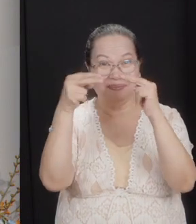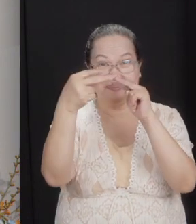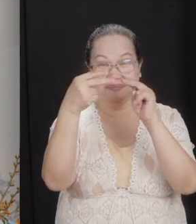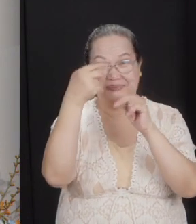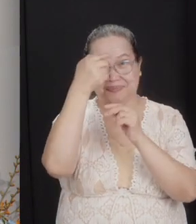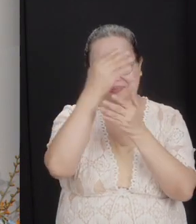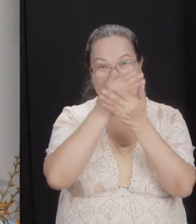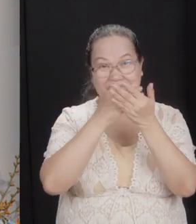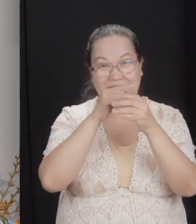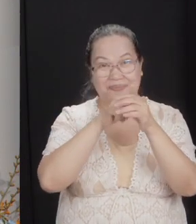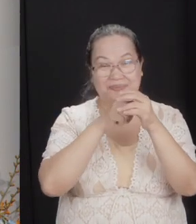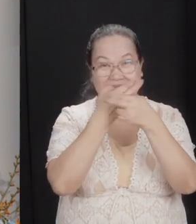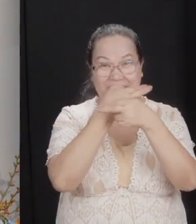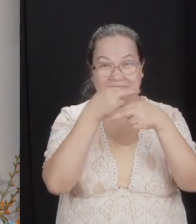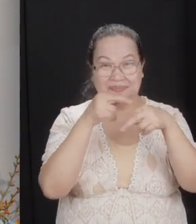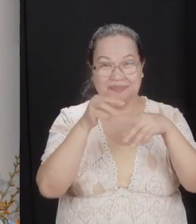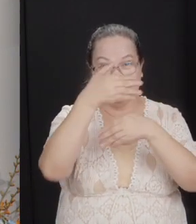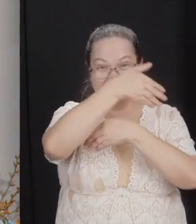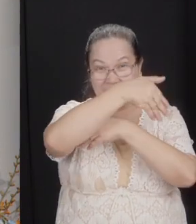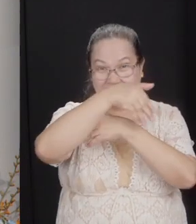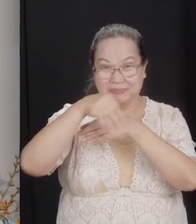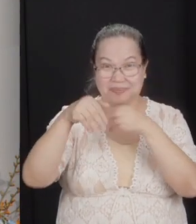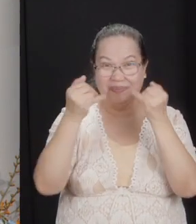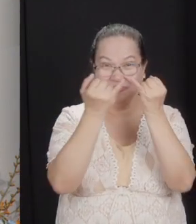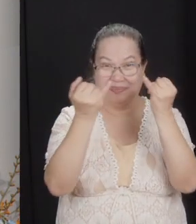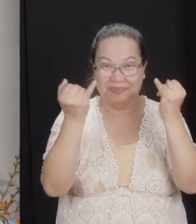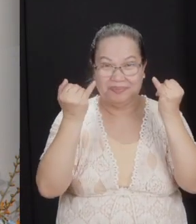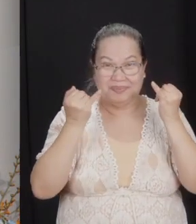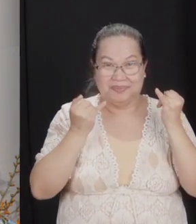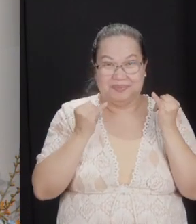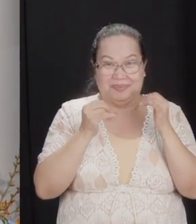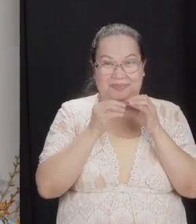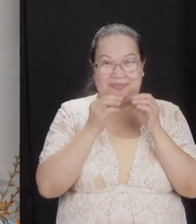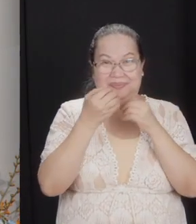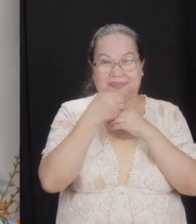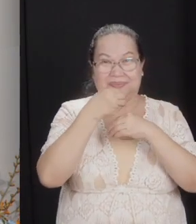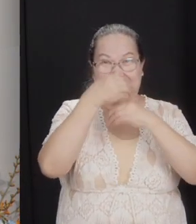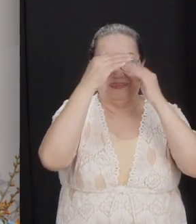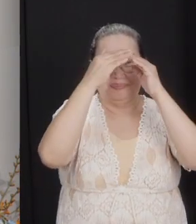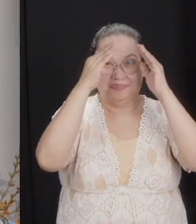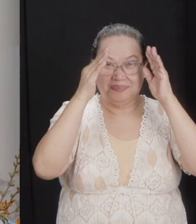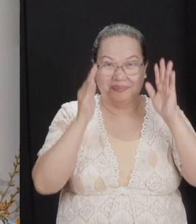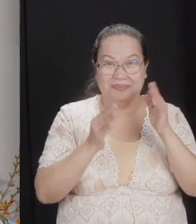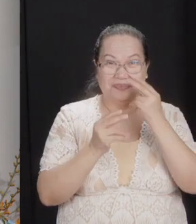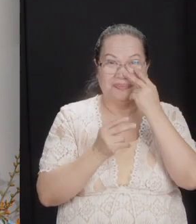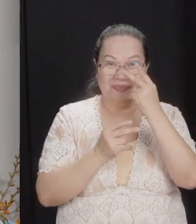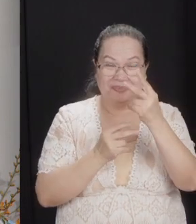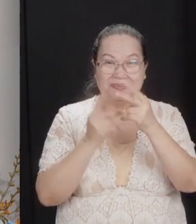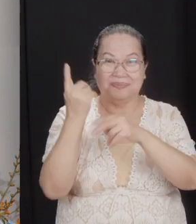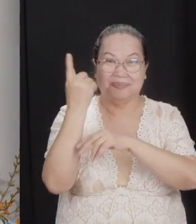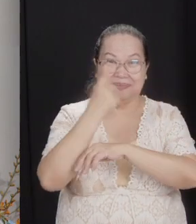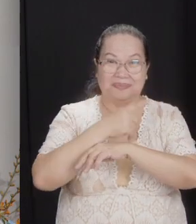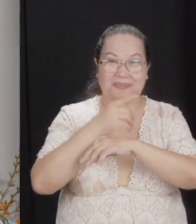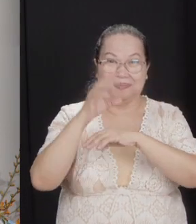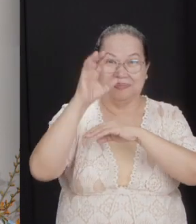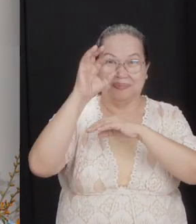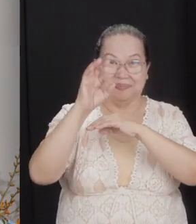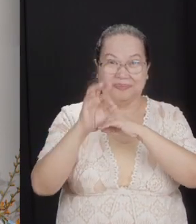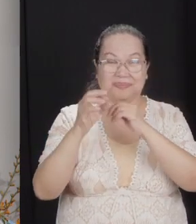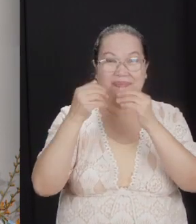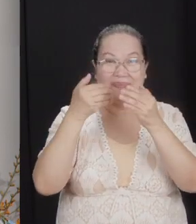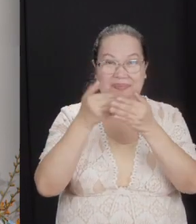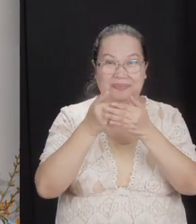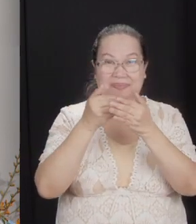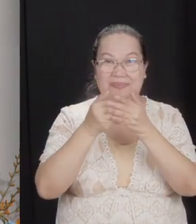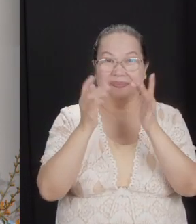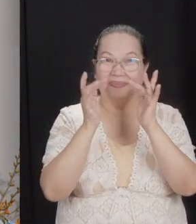us are in our bedrooms or living room. And he said, all the more as you see the day growing near. Online